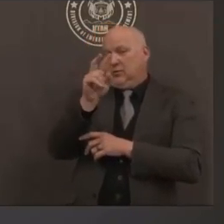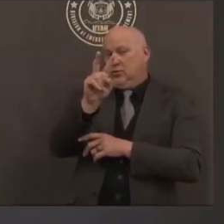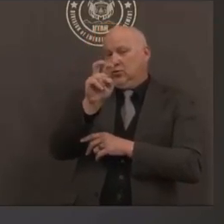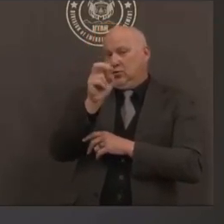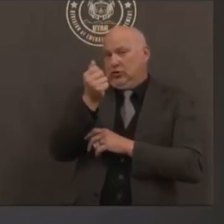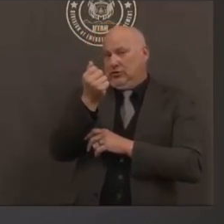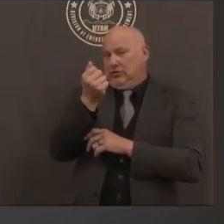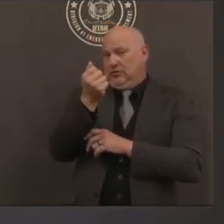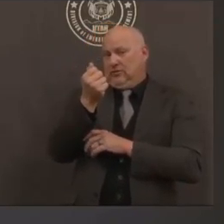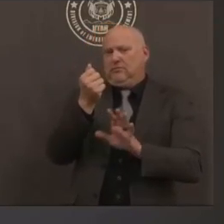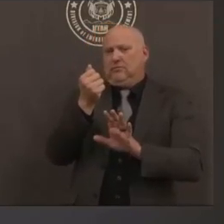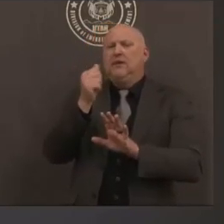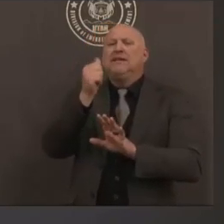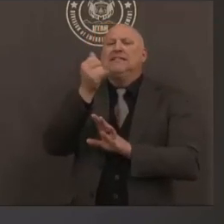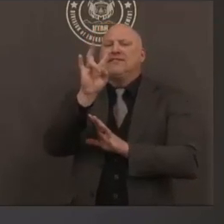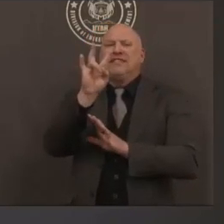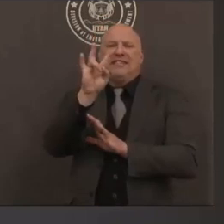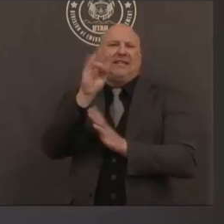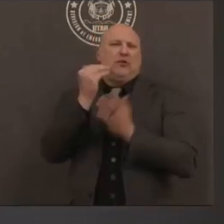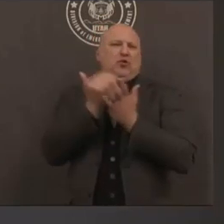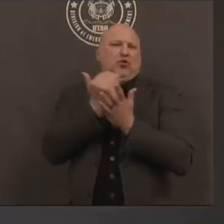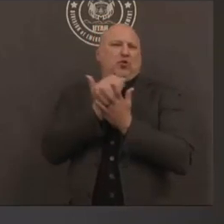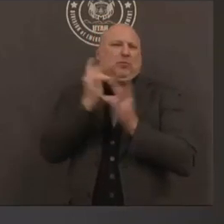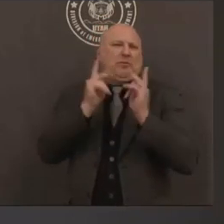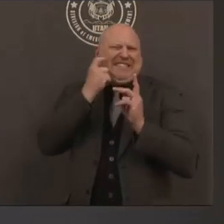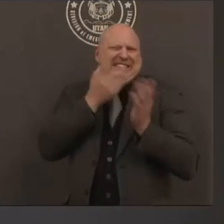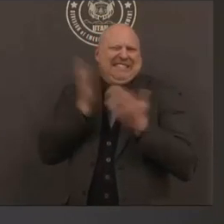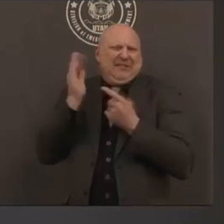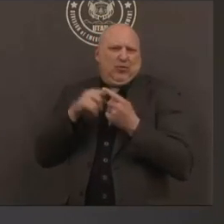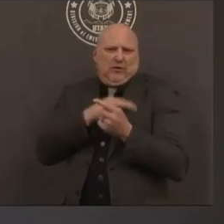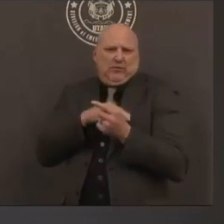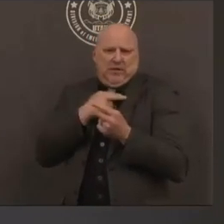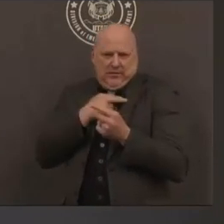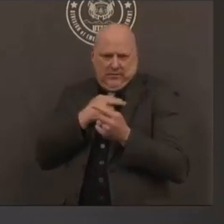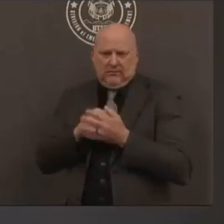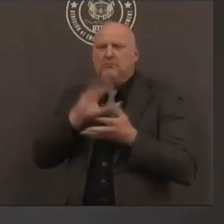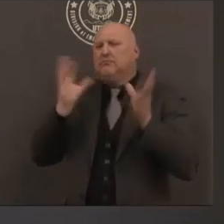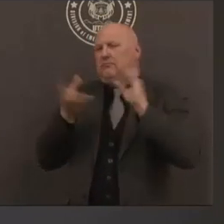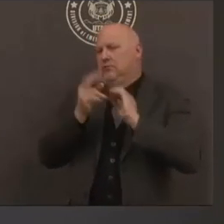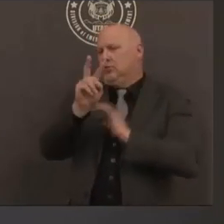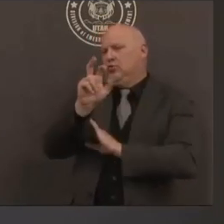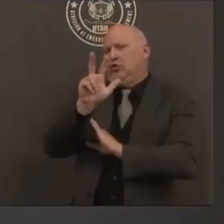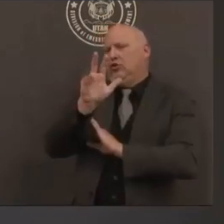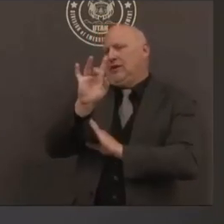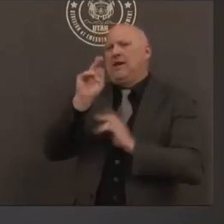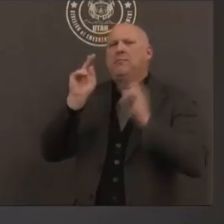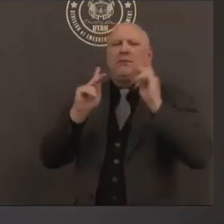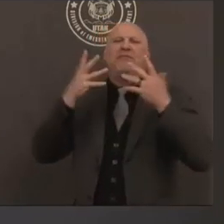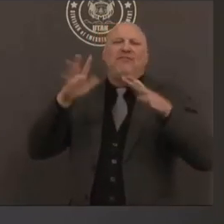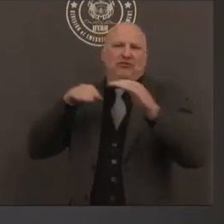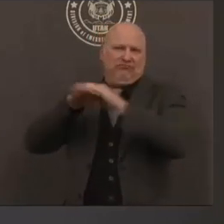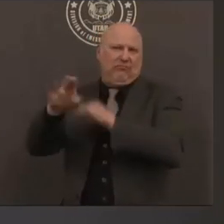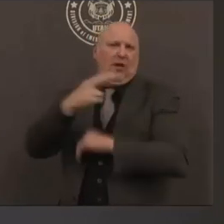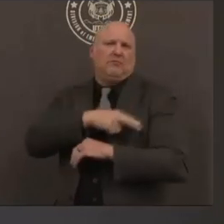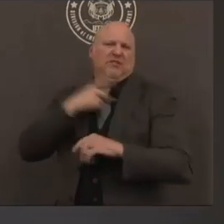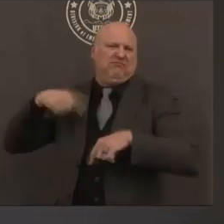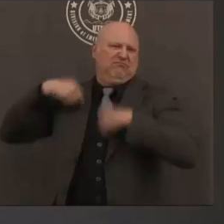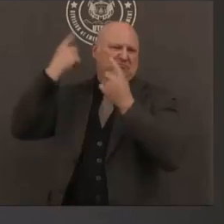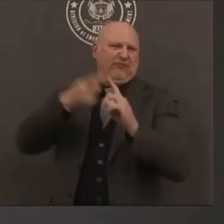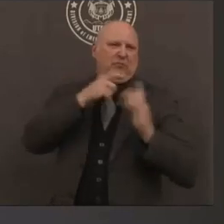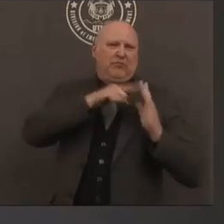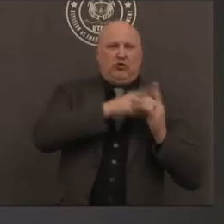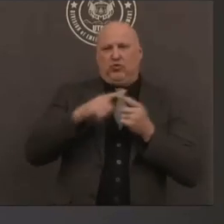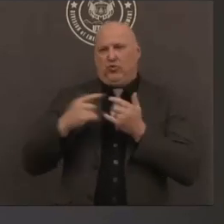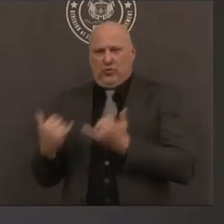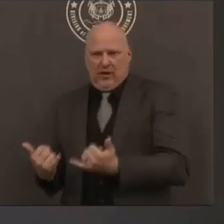outbreak and maintaining a nine percent hospitalization rate we do have an additional death to announce today we have 21